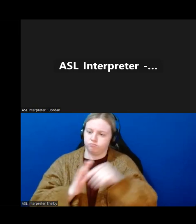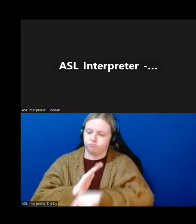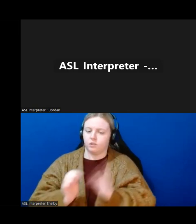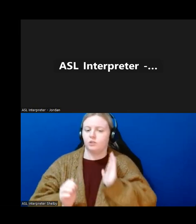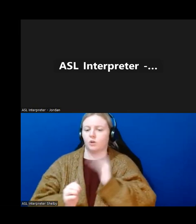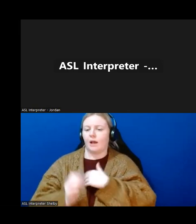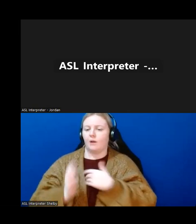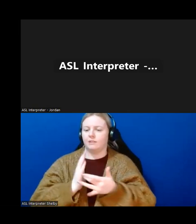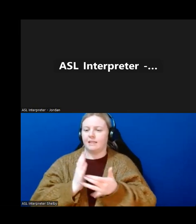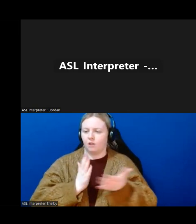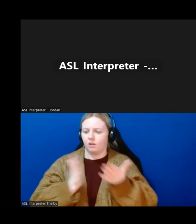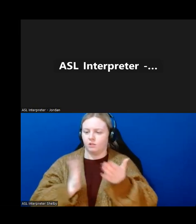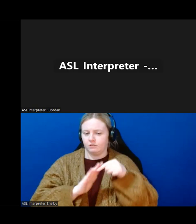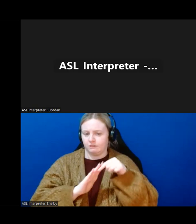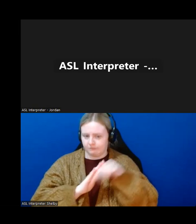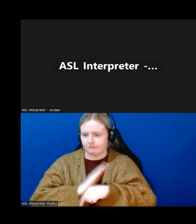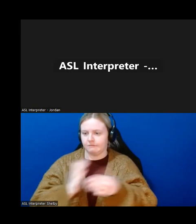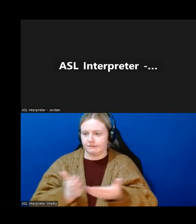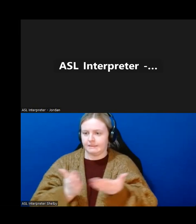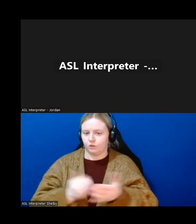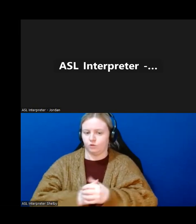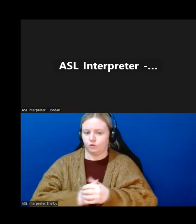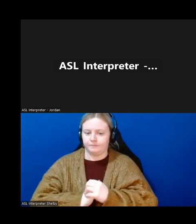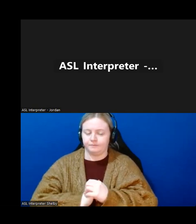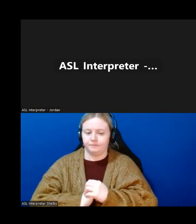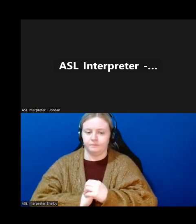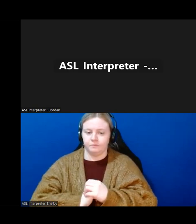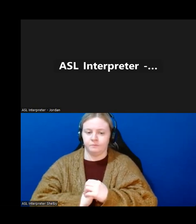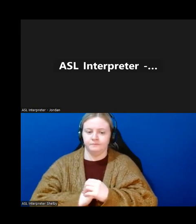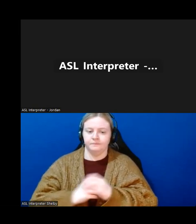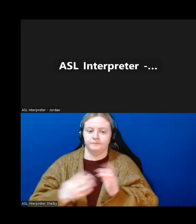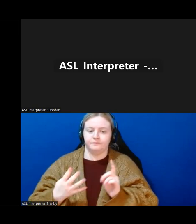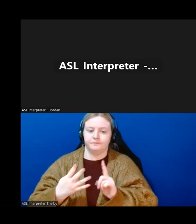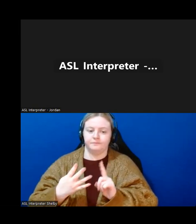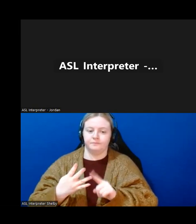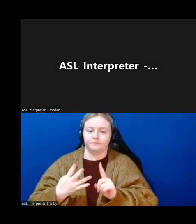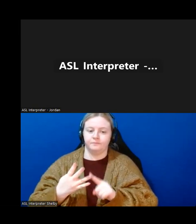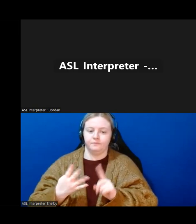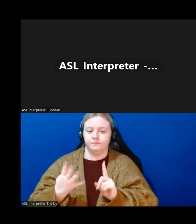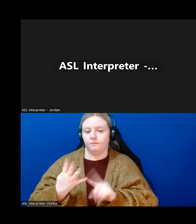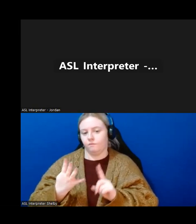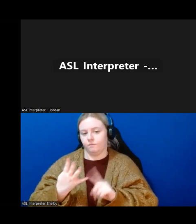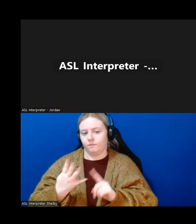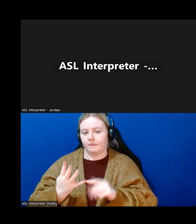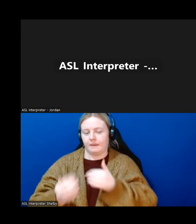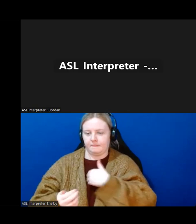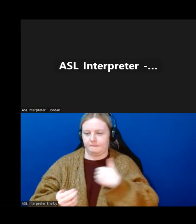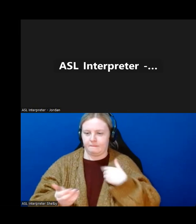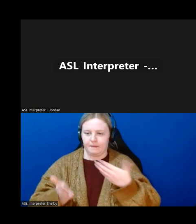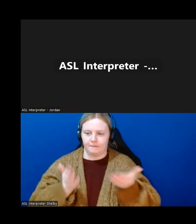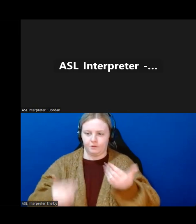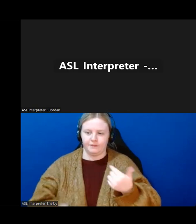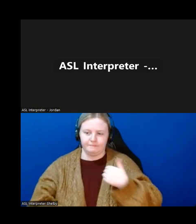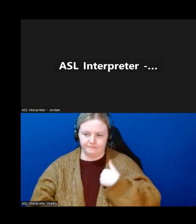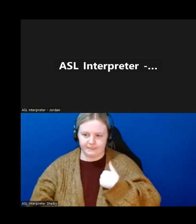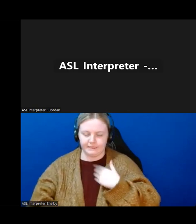are pretty in depth at Empower. Member services, that's me and I think it's the coolest, so I'm going to leave until the end.